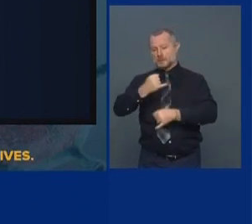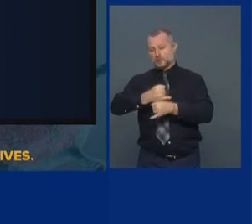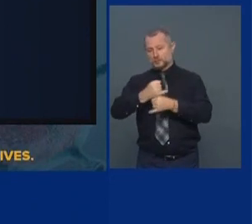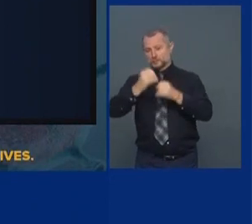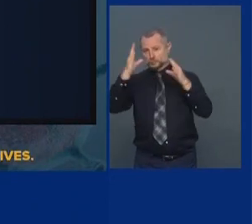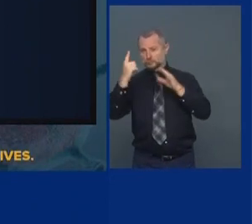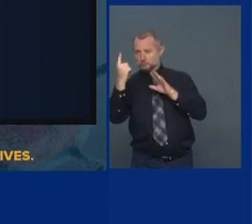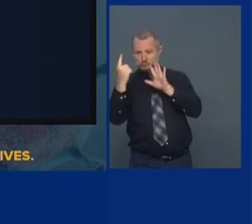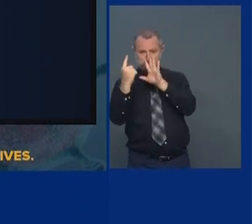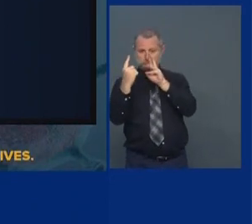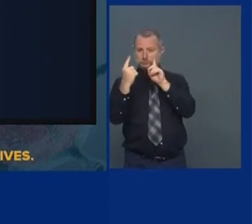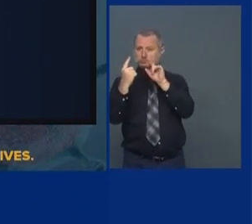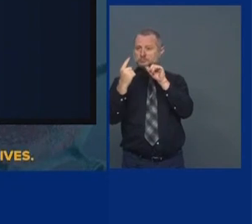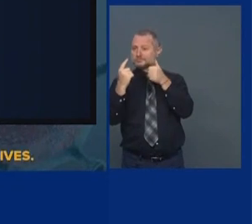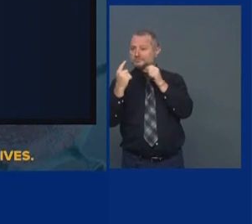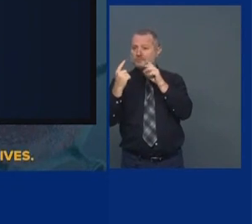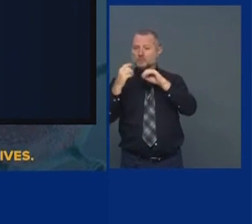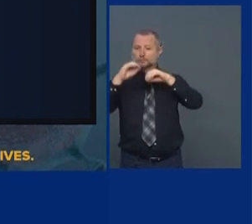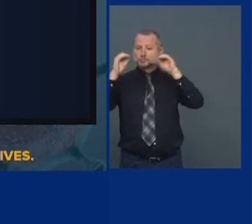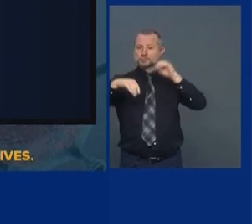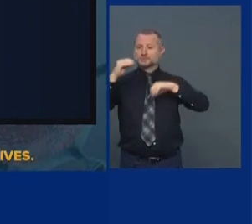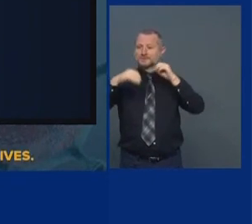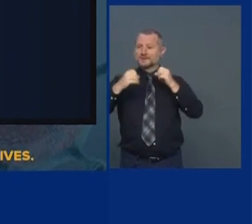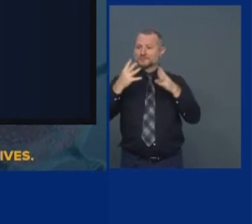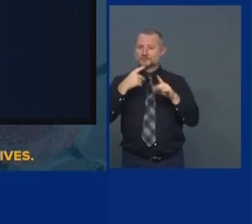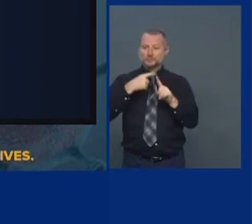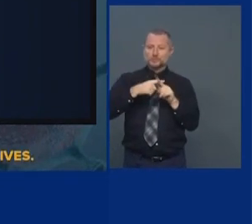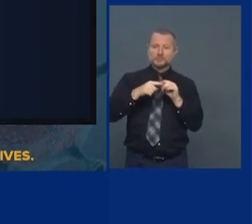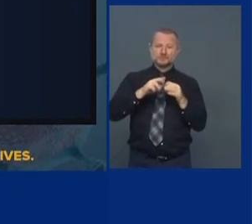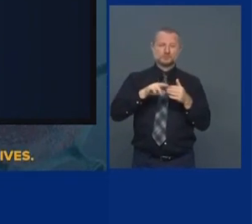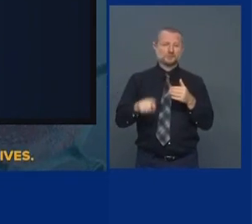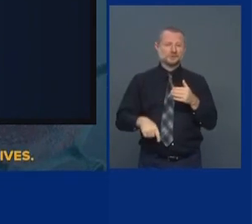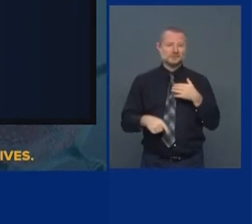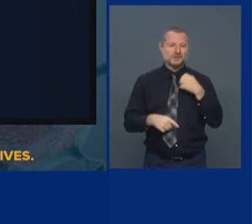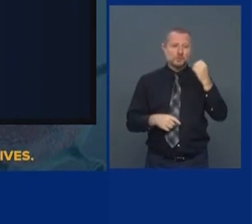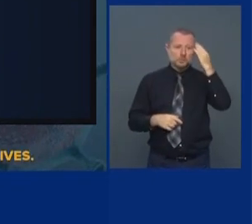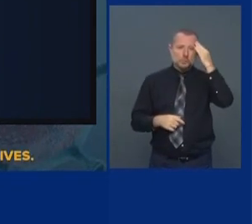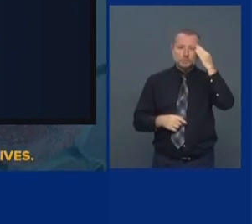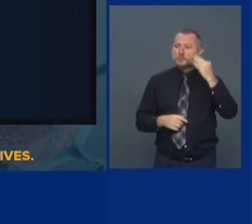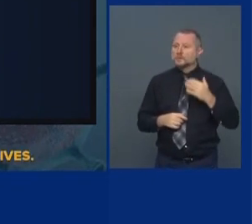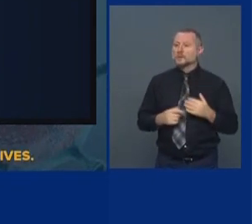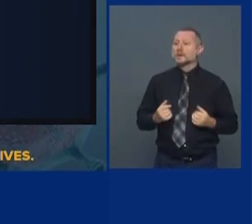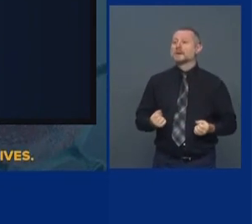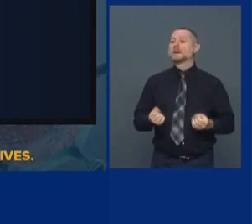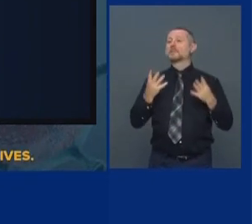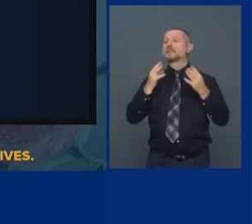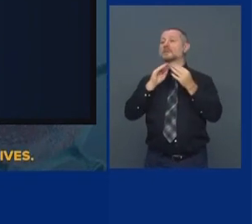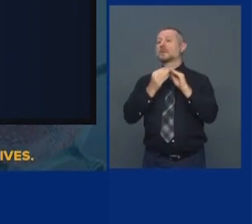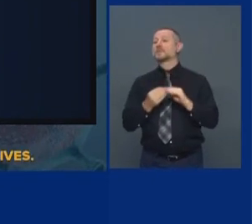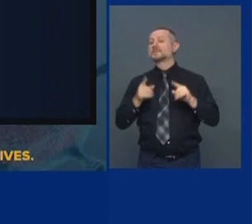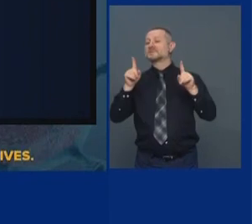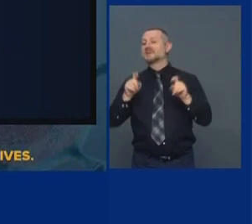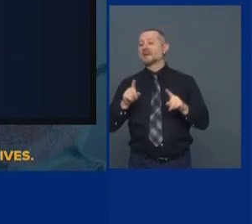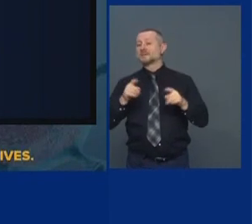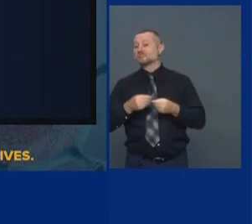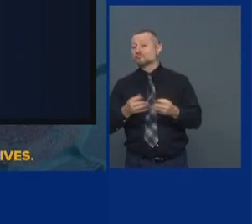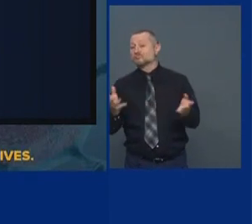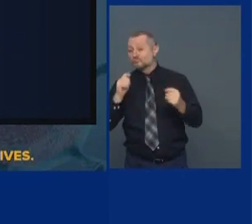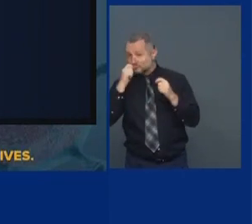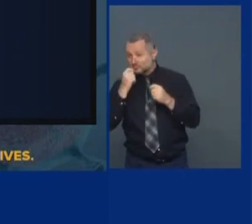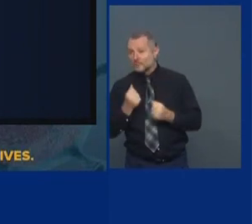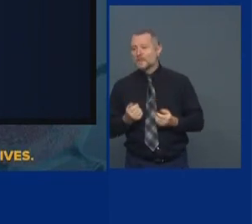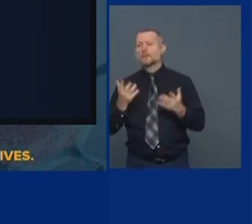and staff who test positive, number of tests being administered, what type of test,